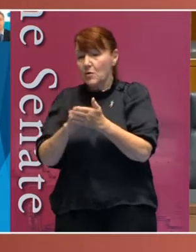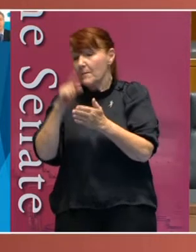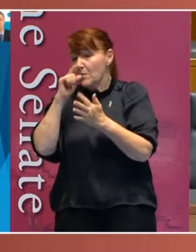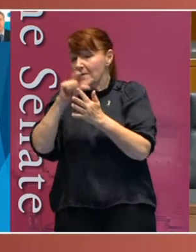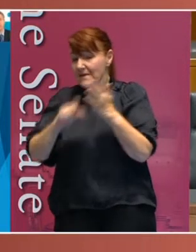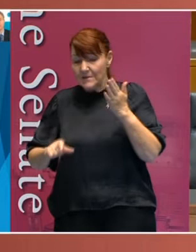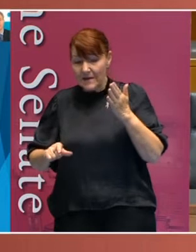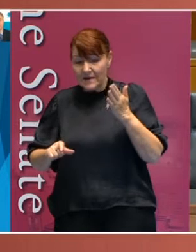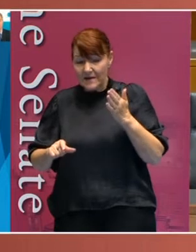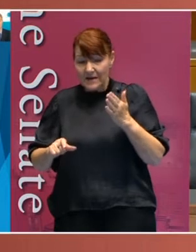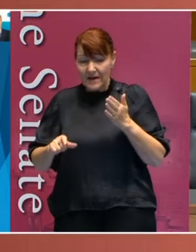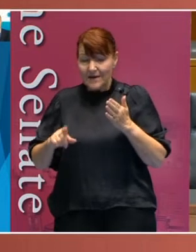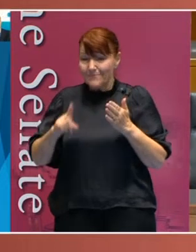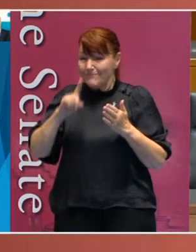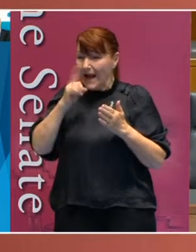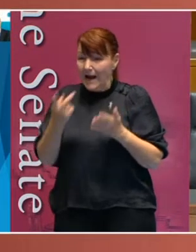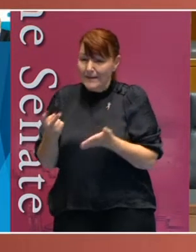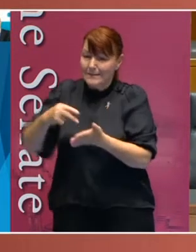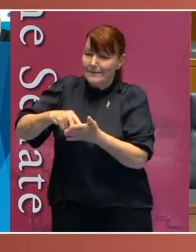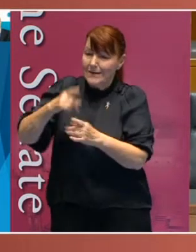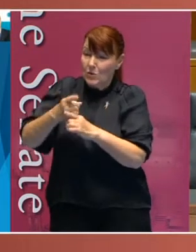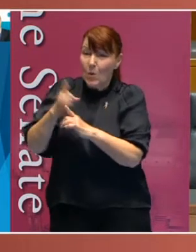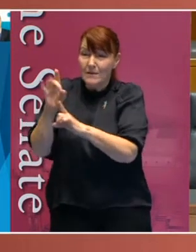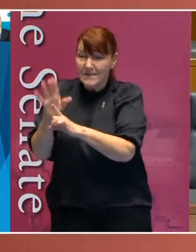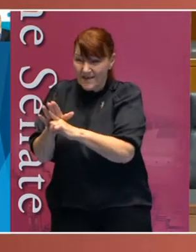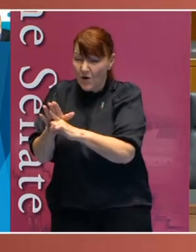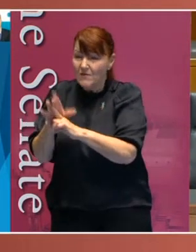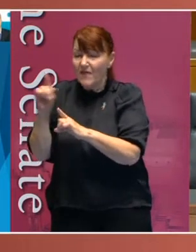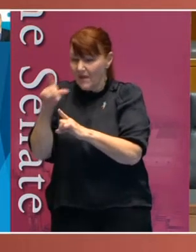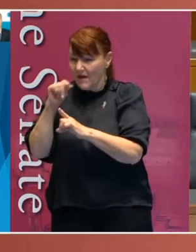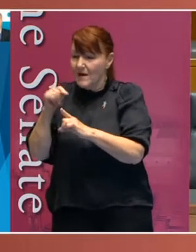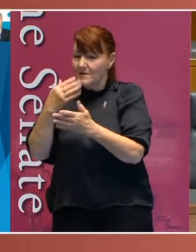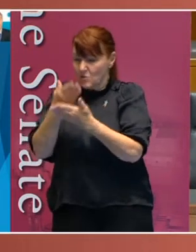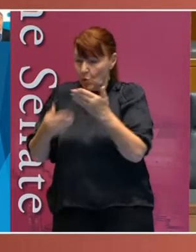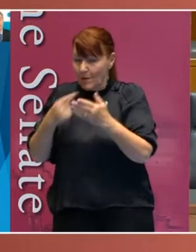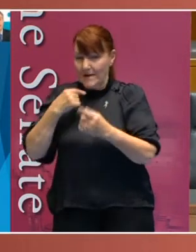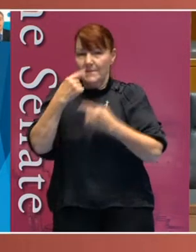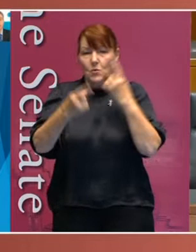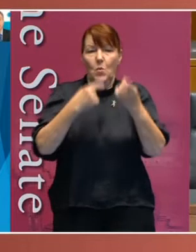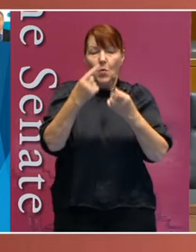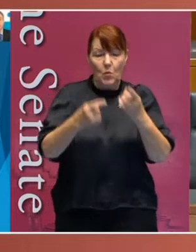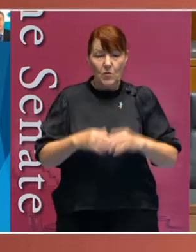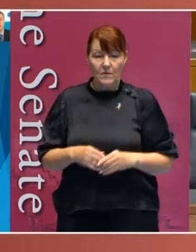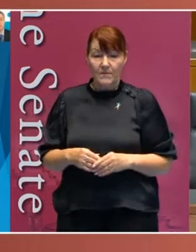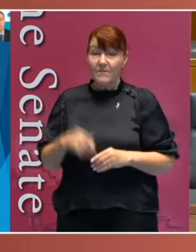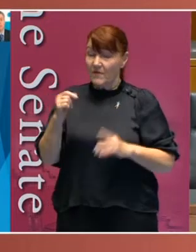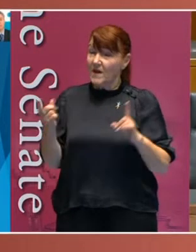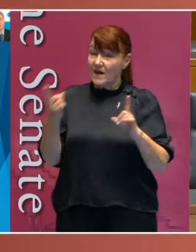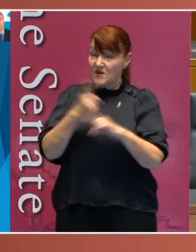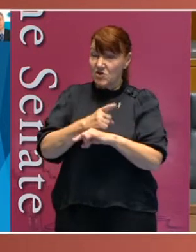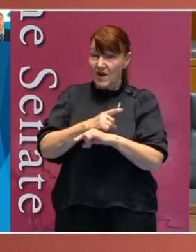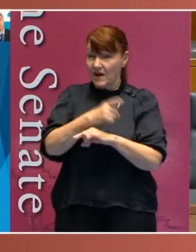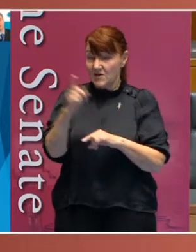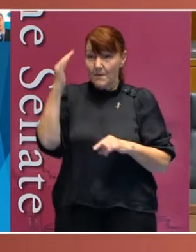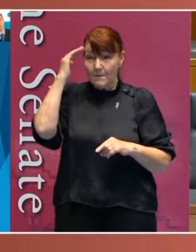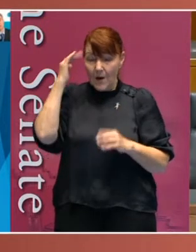otherwise be able to advocate for themselves can be heard. They can change mindsets